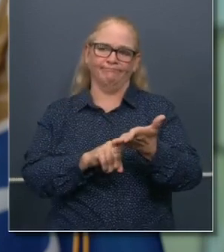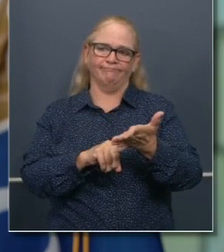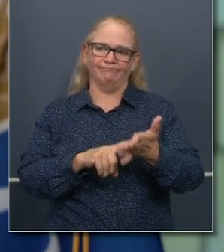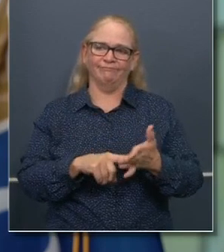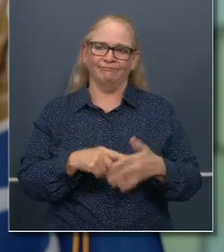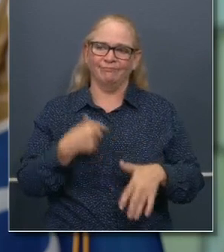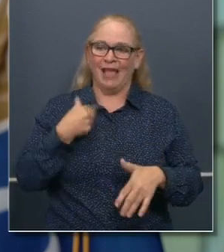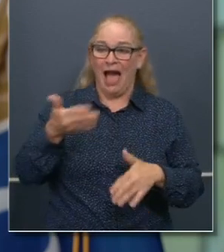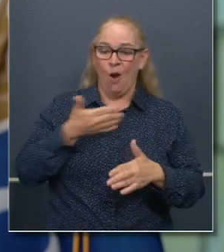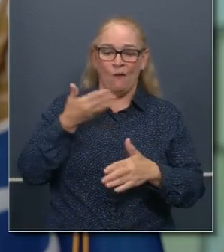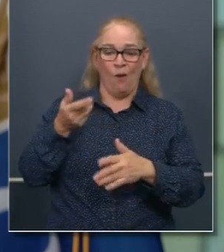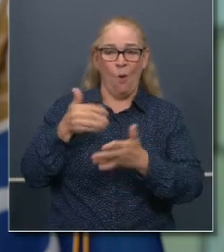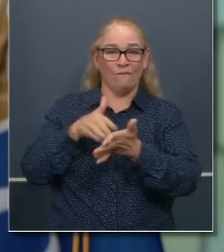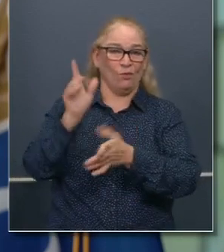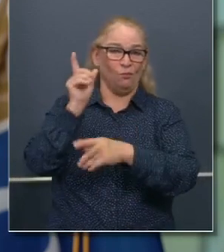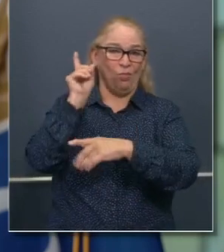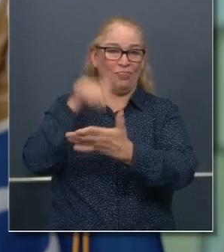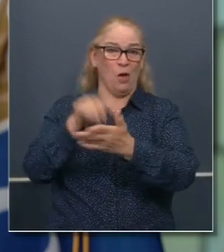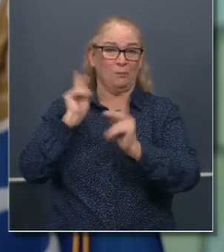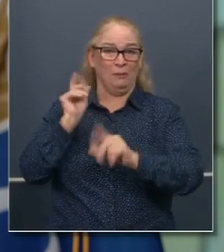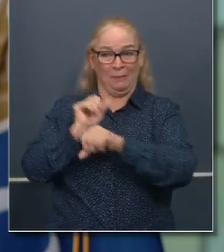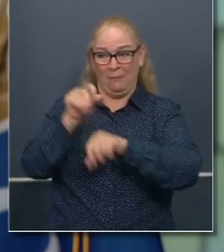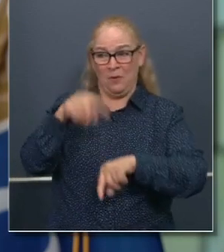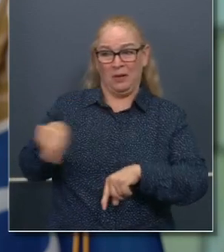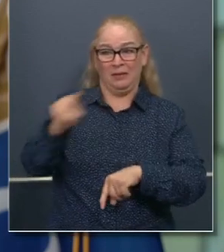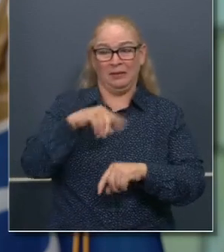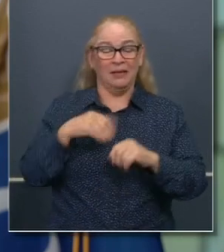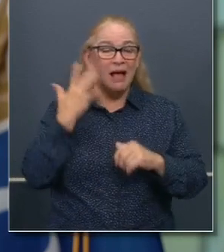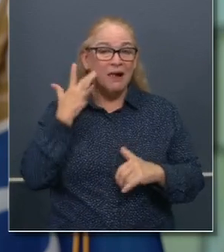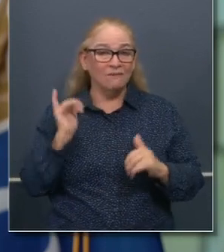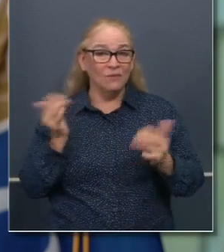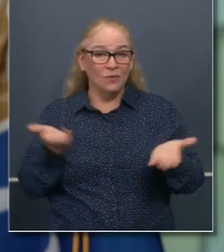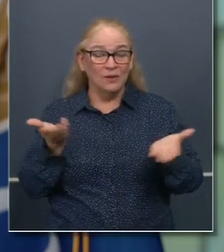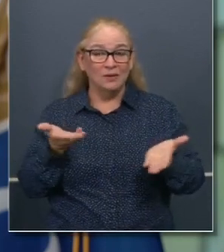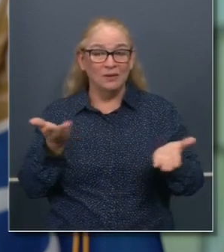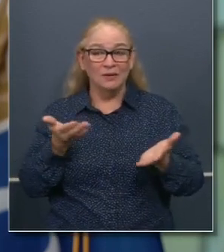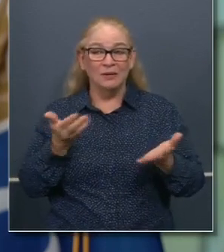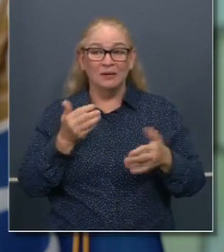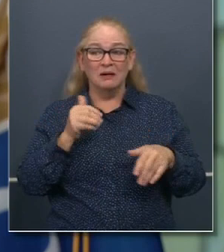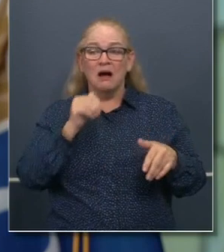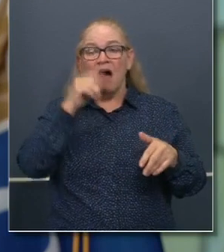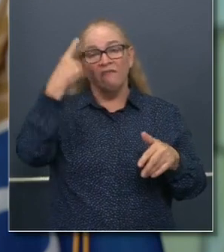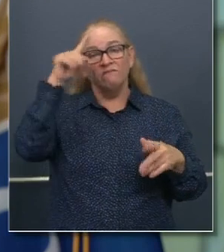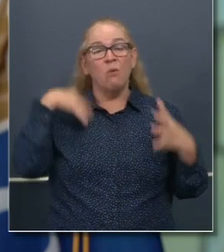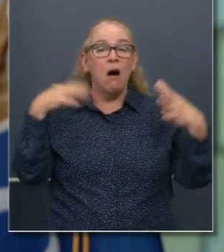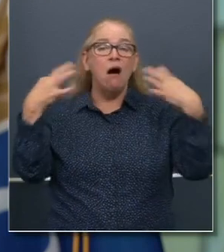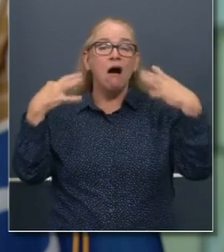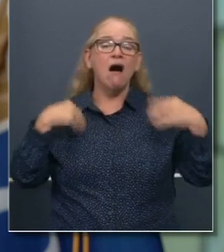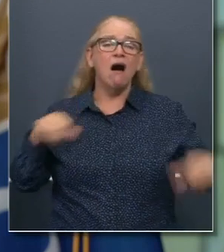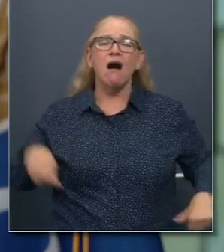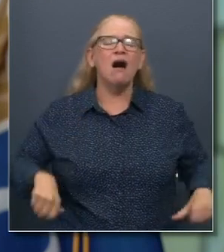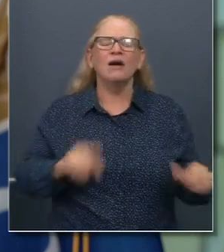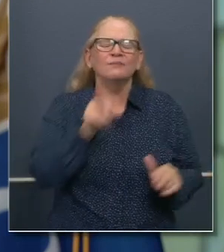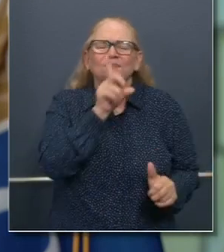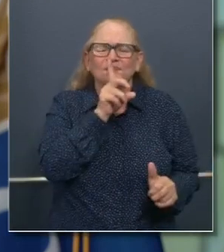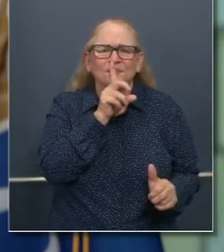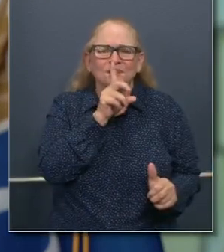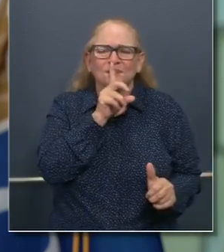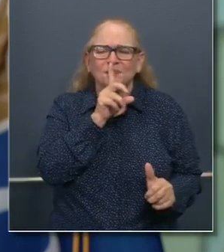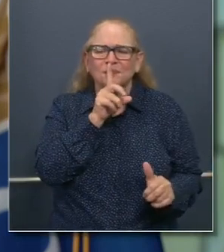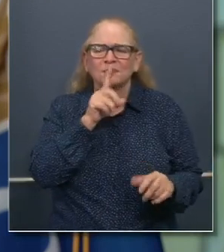here in the state of California. I say that not to impress any of you, but to impress upon you a passion for